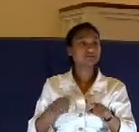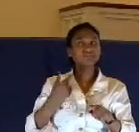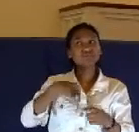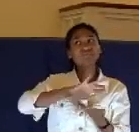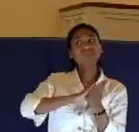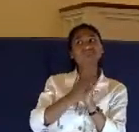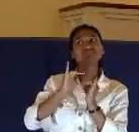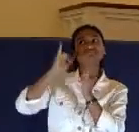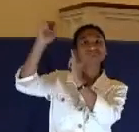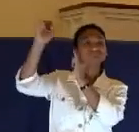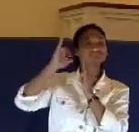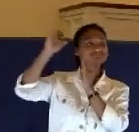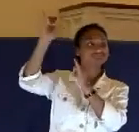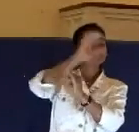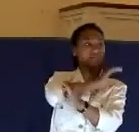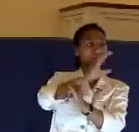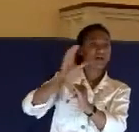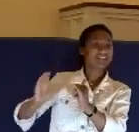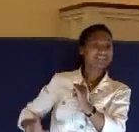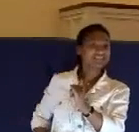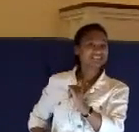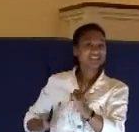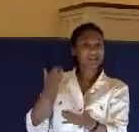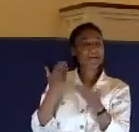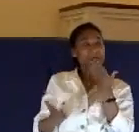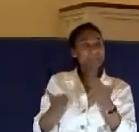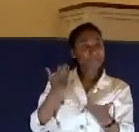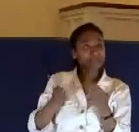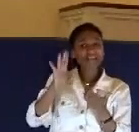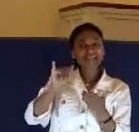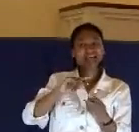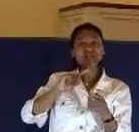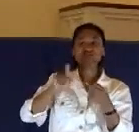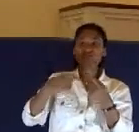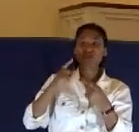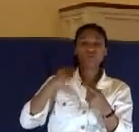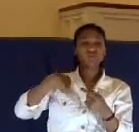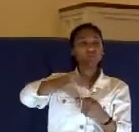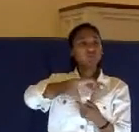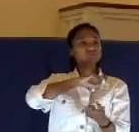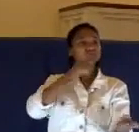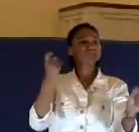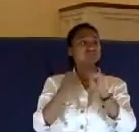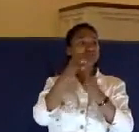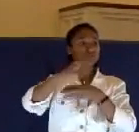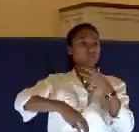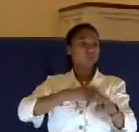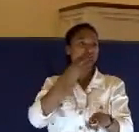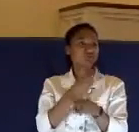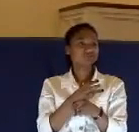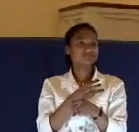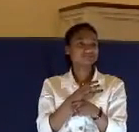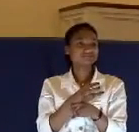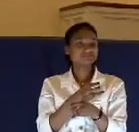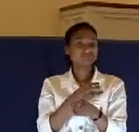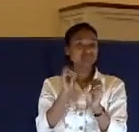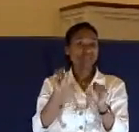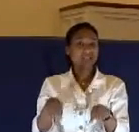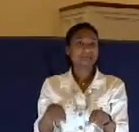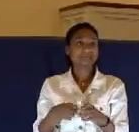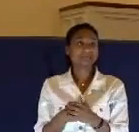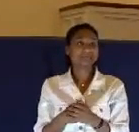Christ. And maybe that's when we begin to change the world. Let's bow for prayer together.